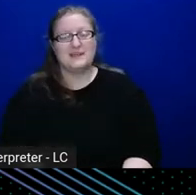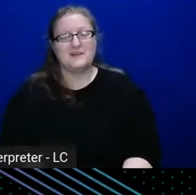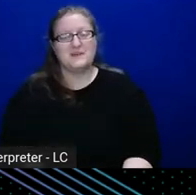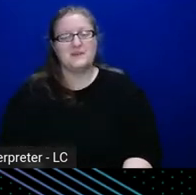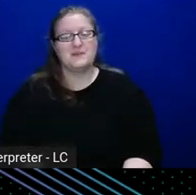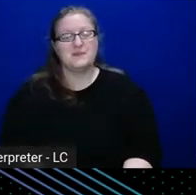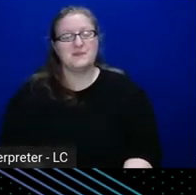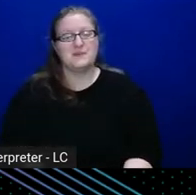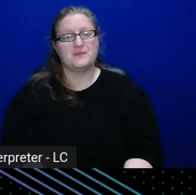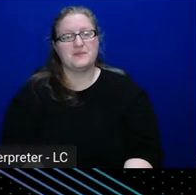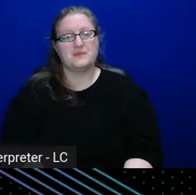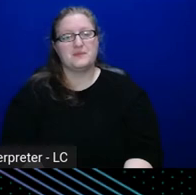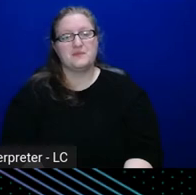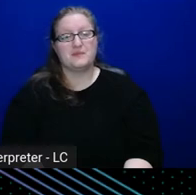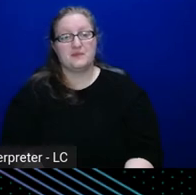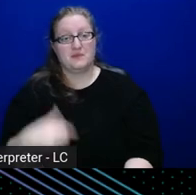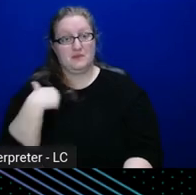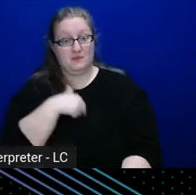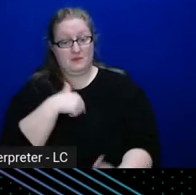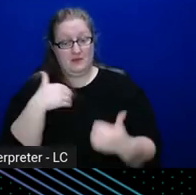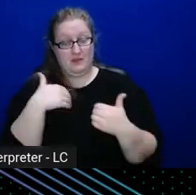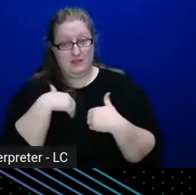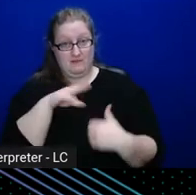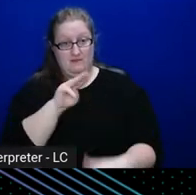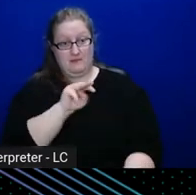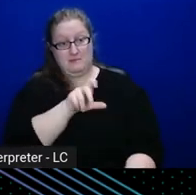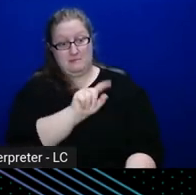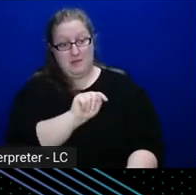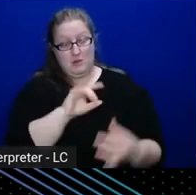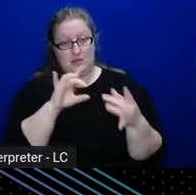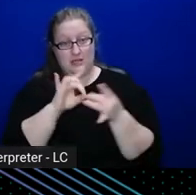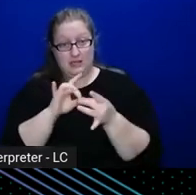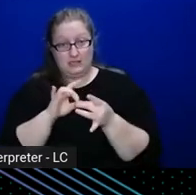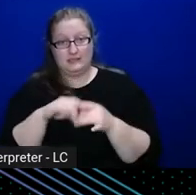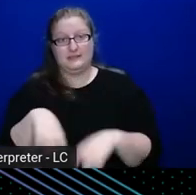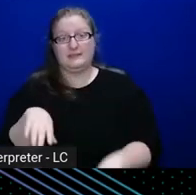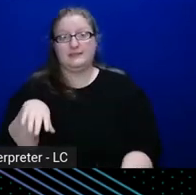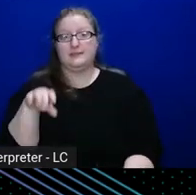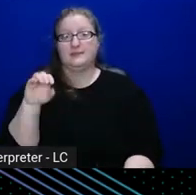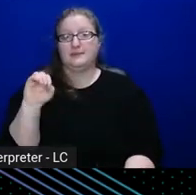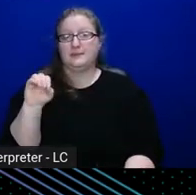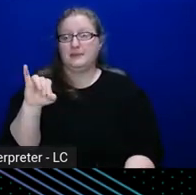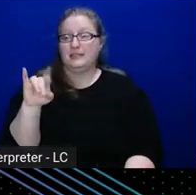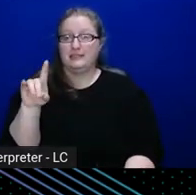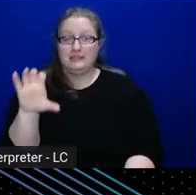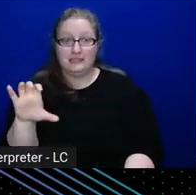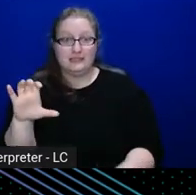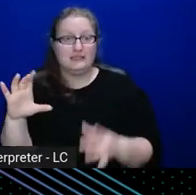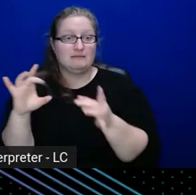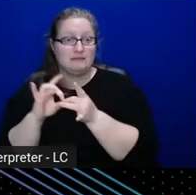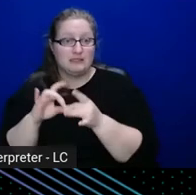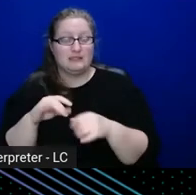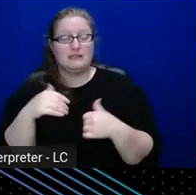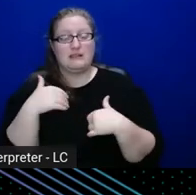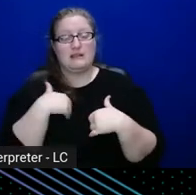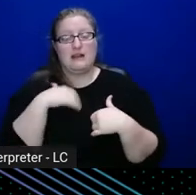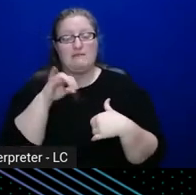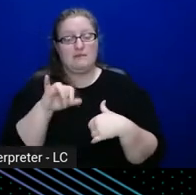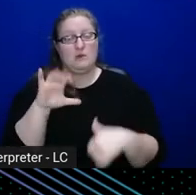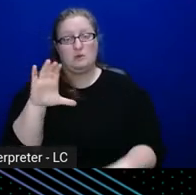right, our, our mount connected, and we have our OADC discovery URL, and we have any credentials that we want, and we set up the default role,